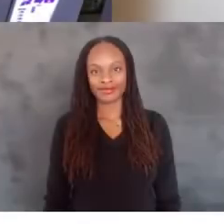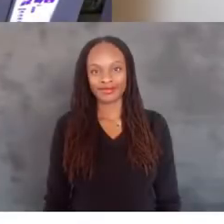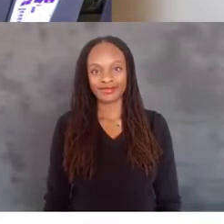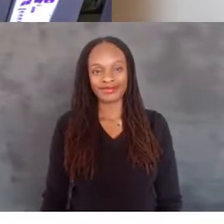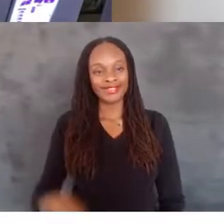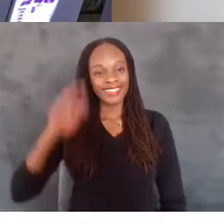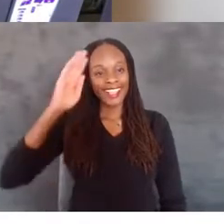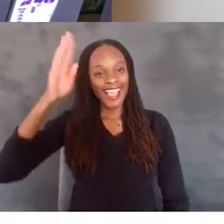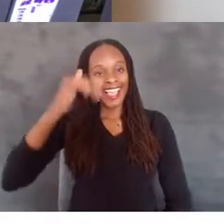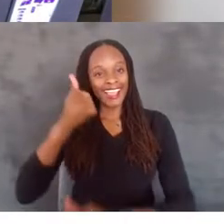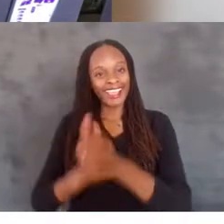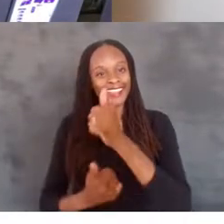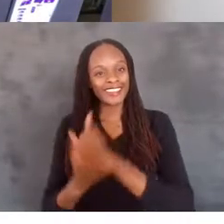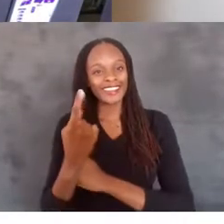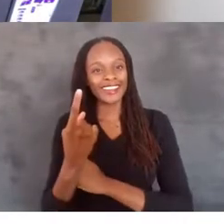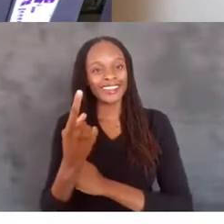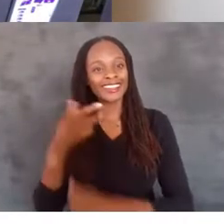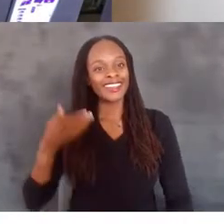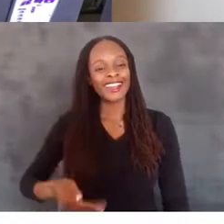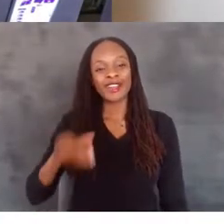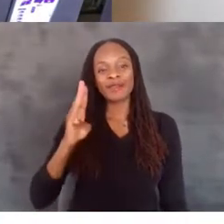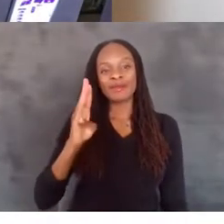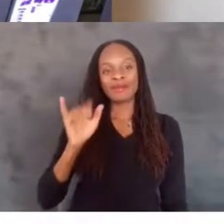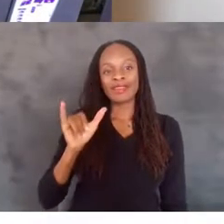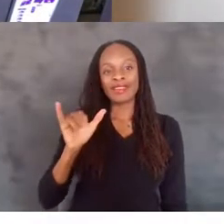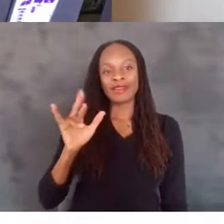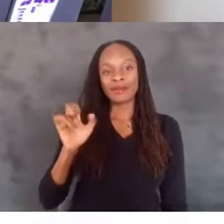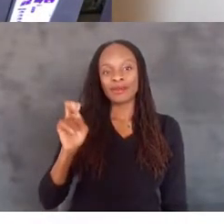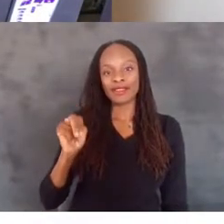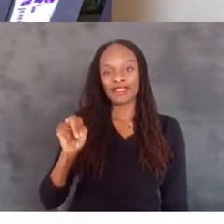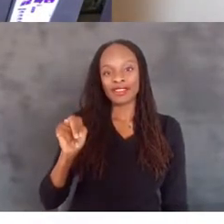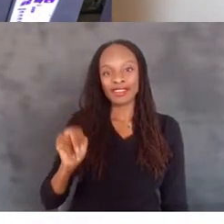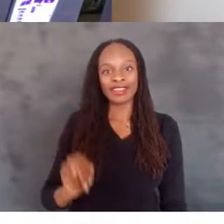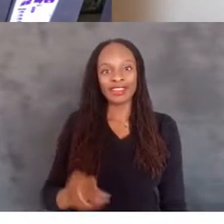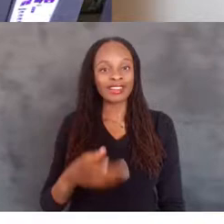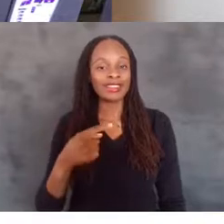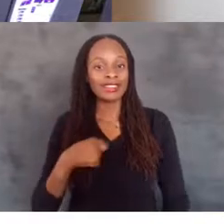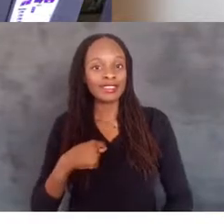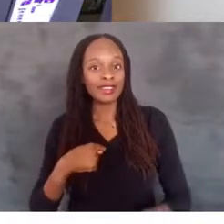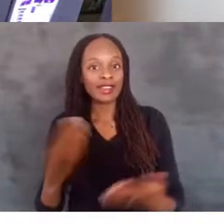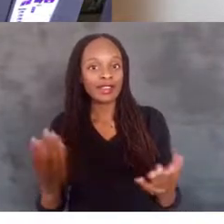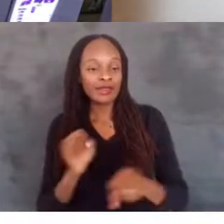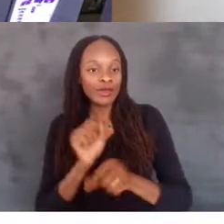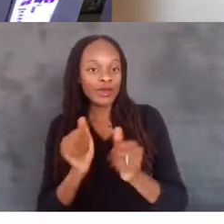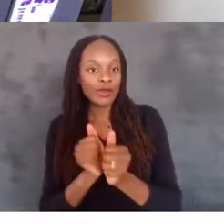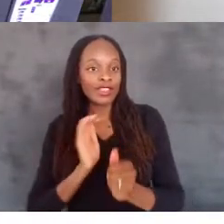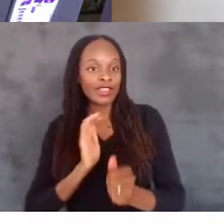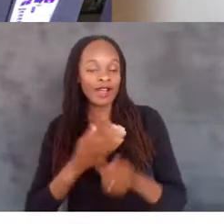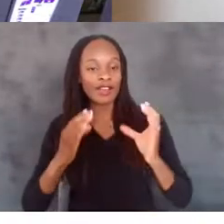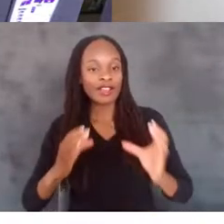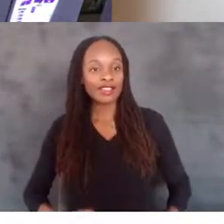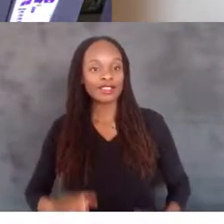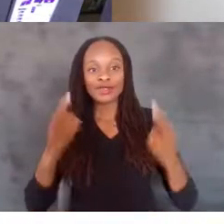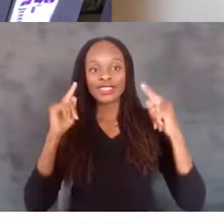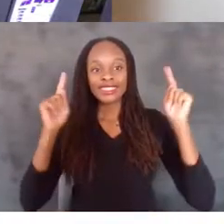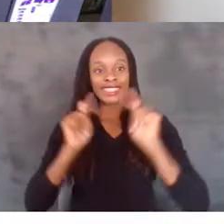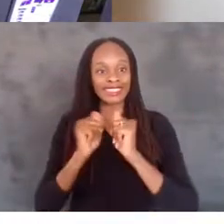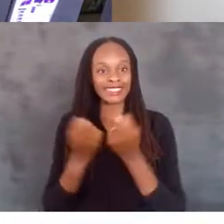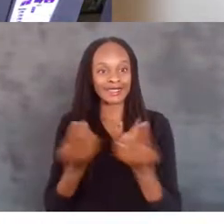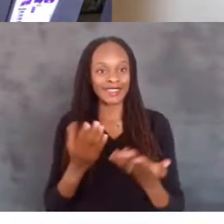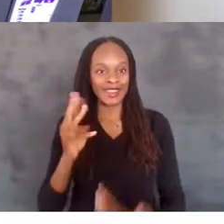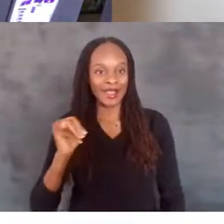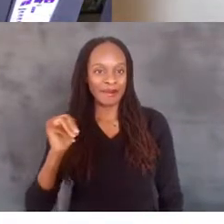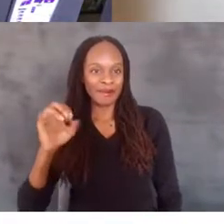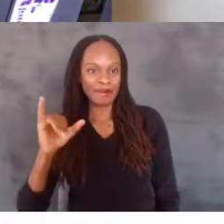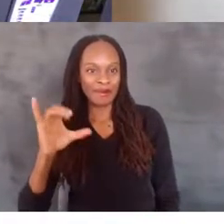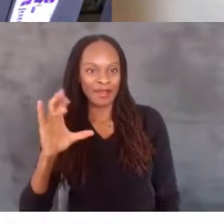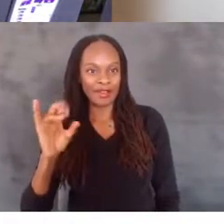Hi, everybody. My name is Byron. I lead our Modern Work Customer Success Team here at Microsoft. I'm so